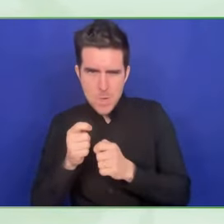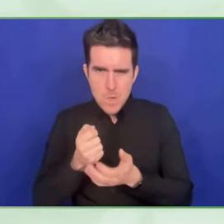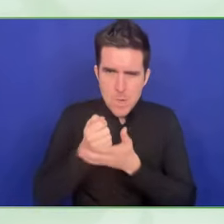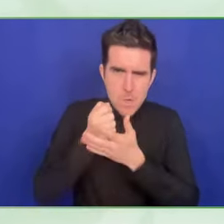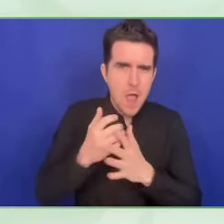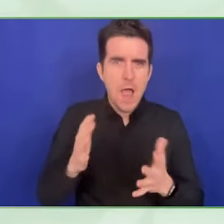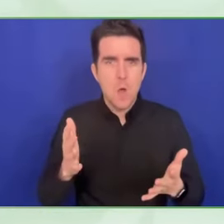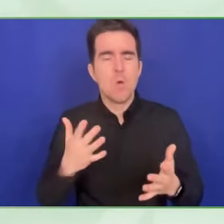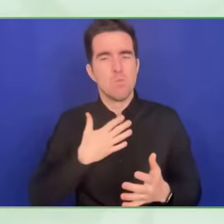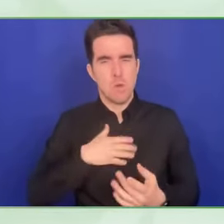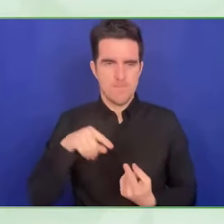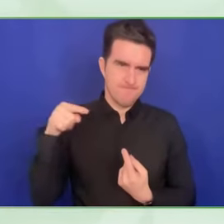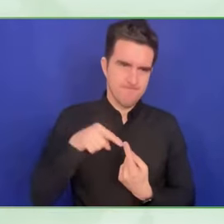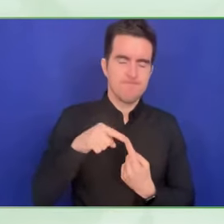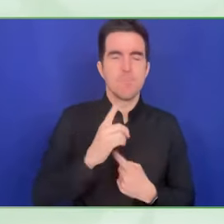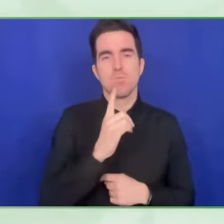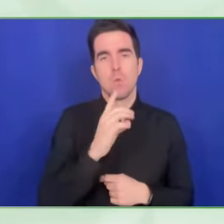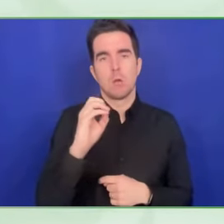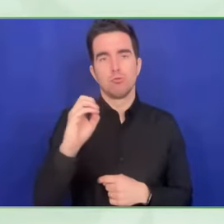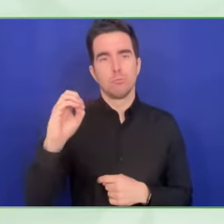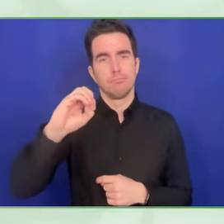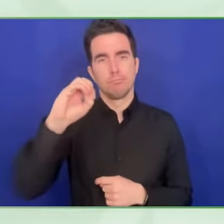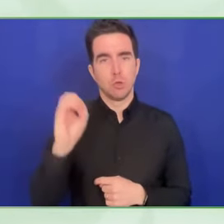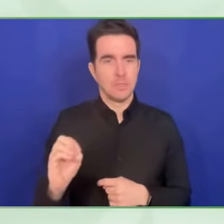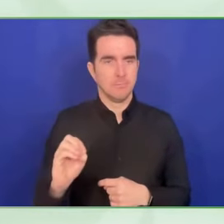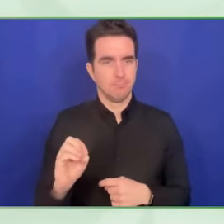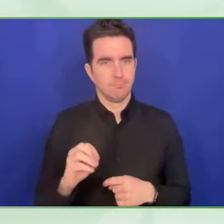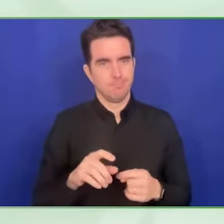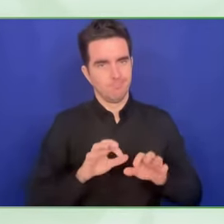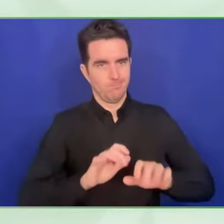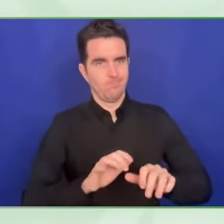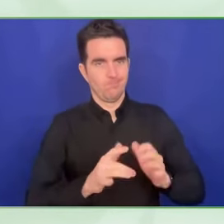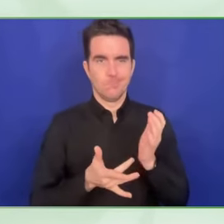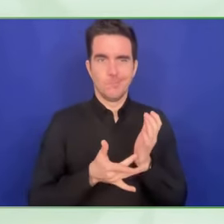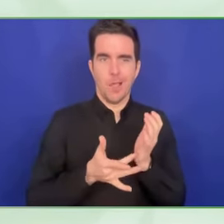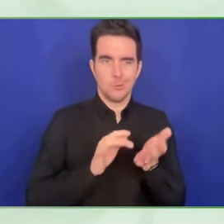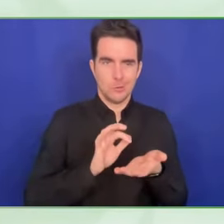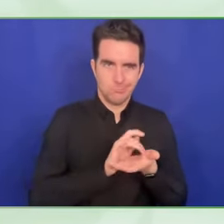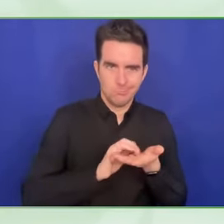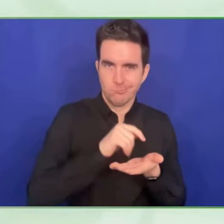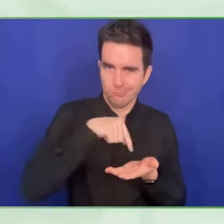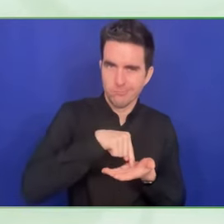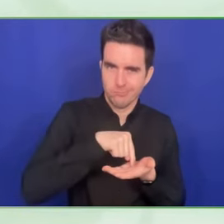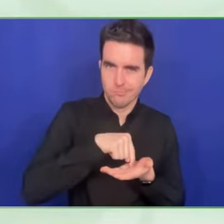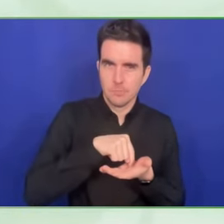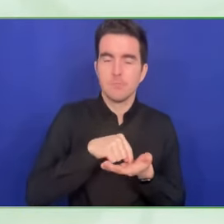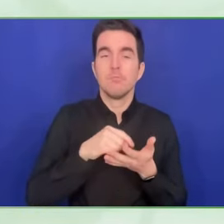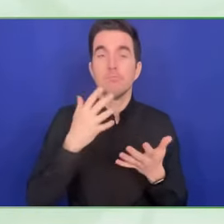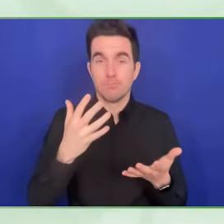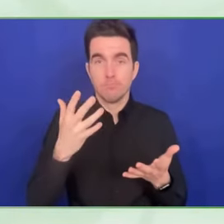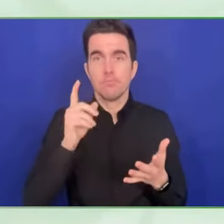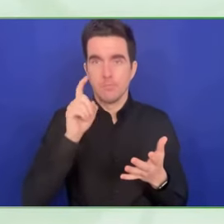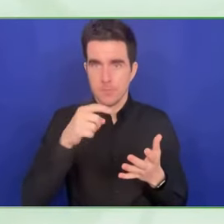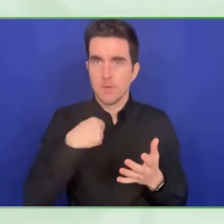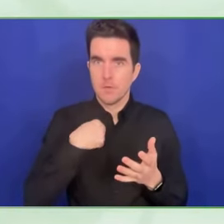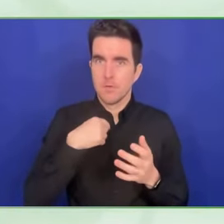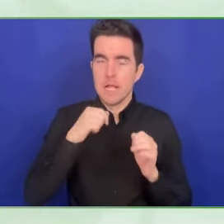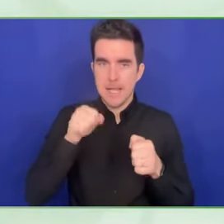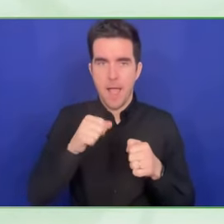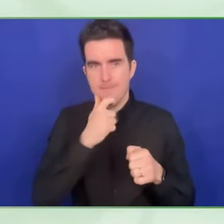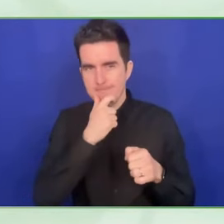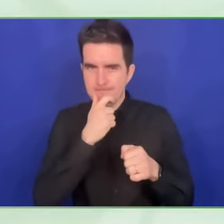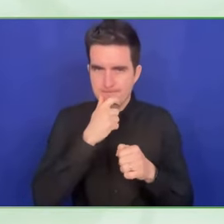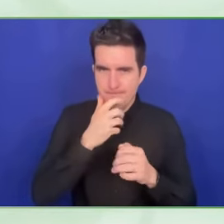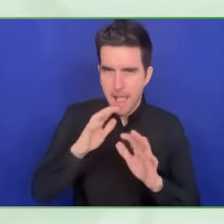a key difference in the market, right? Secondly, have a specific team of UX UI dedicated